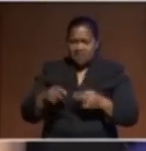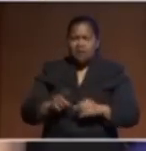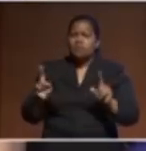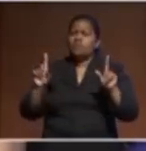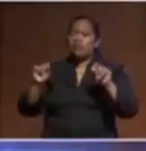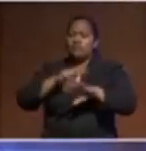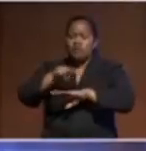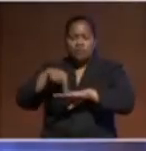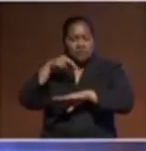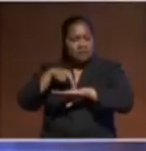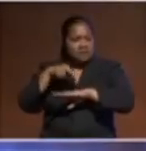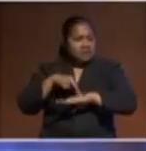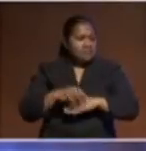region.